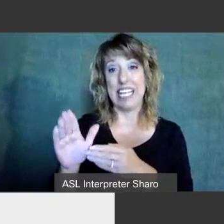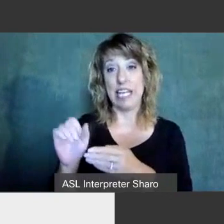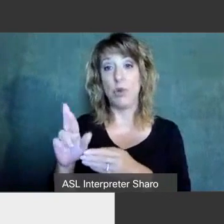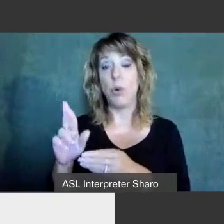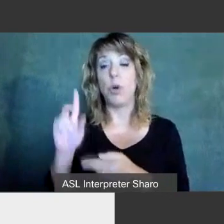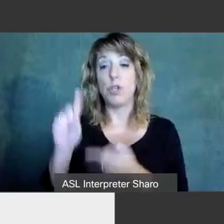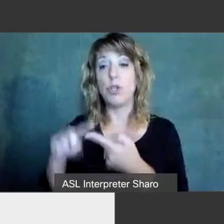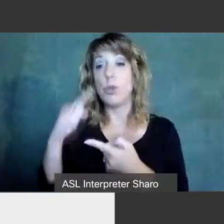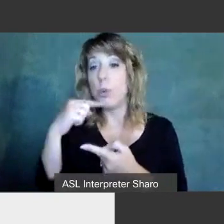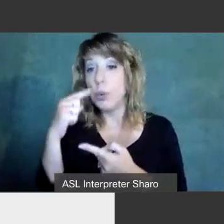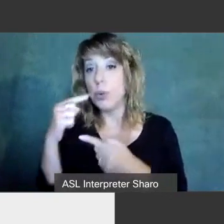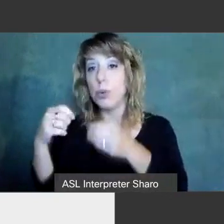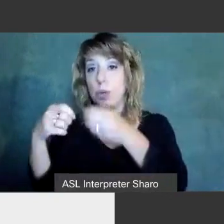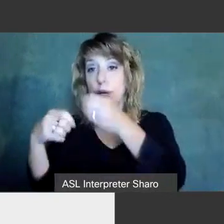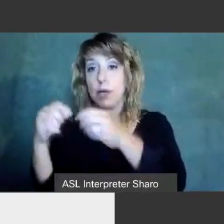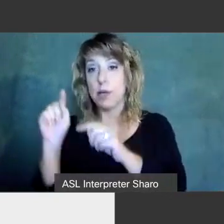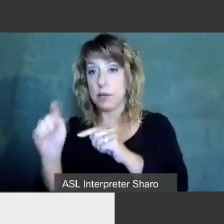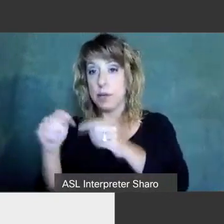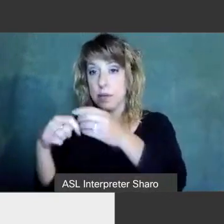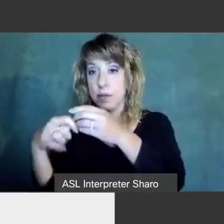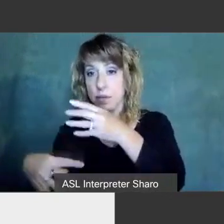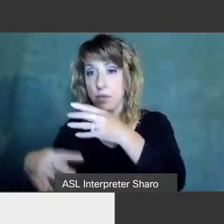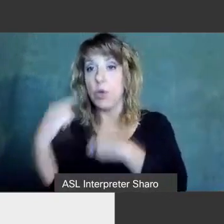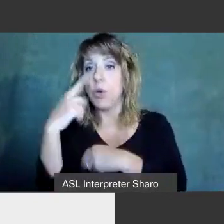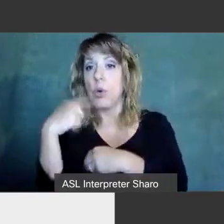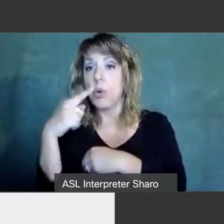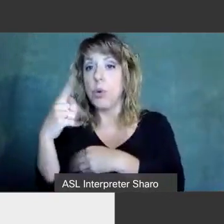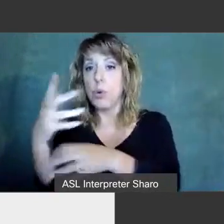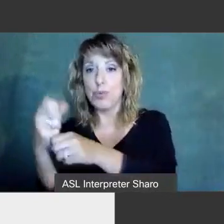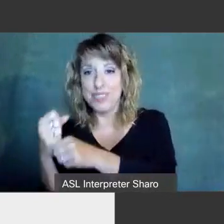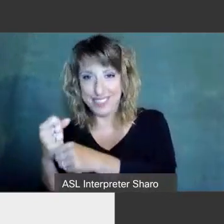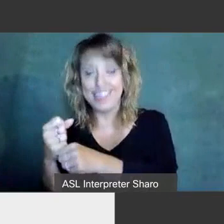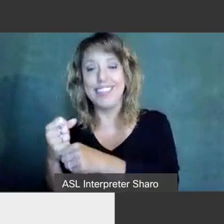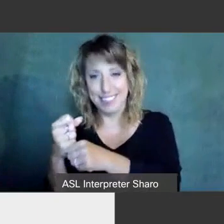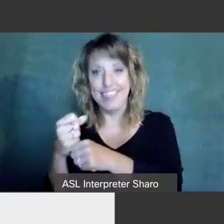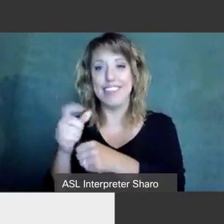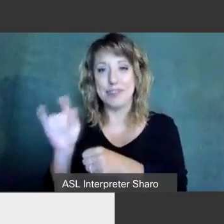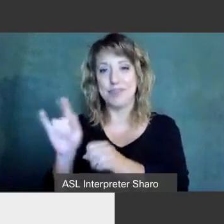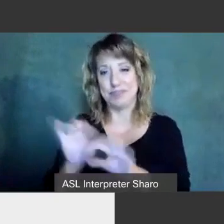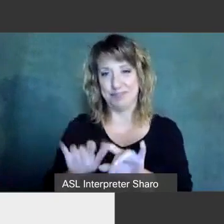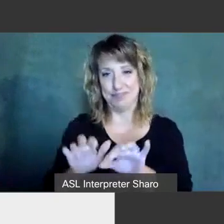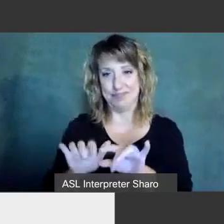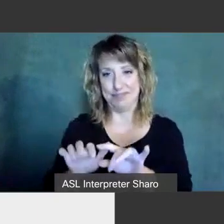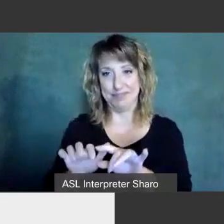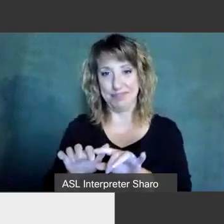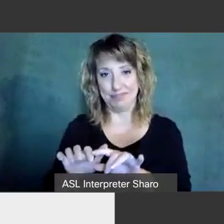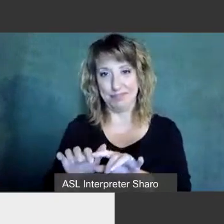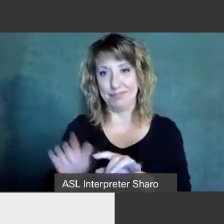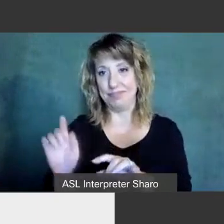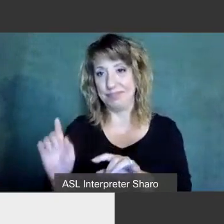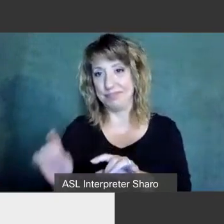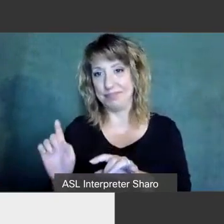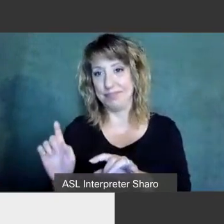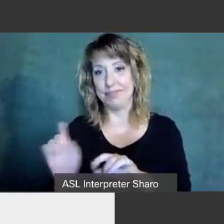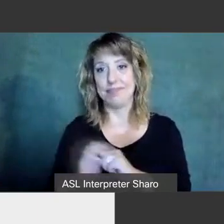you can select the recipient of the message. You can enter your message in the chat box and then press